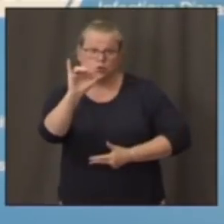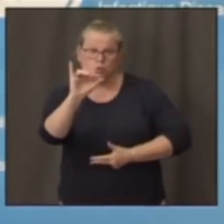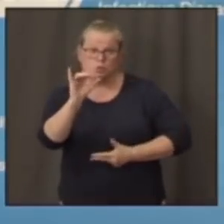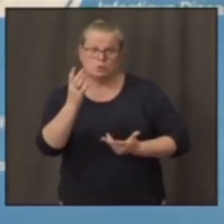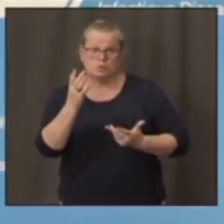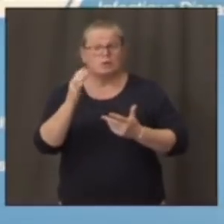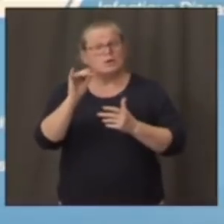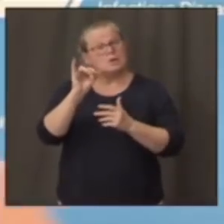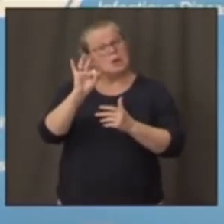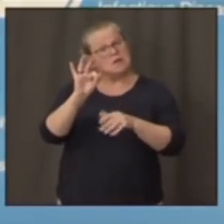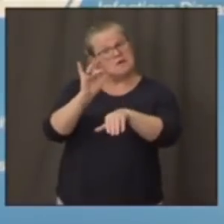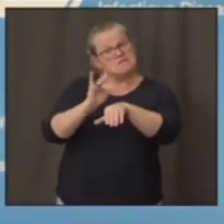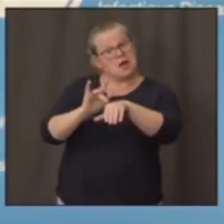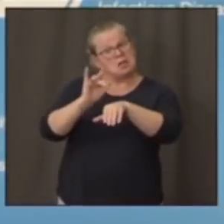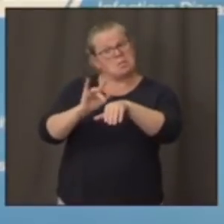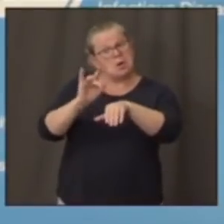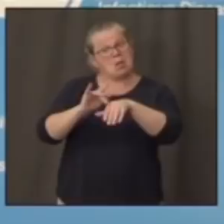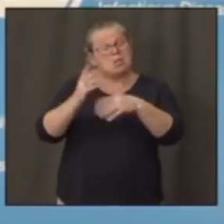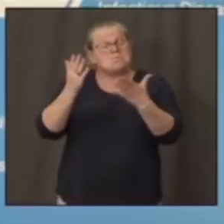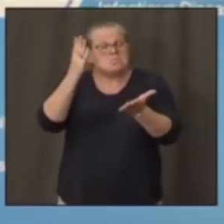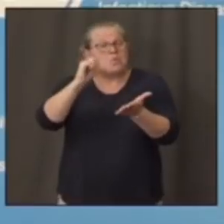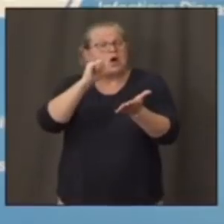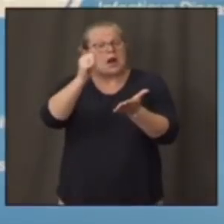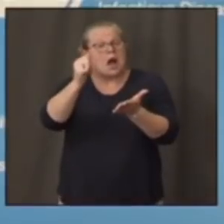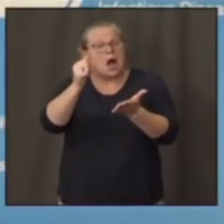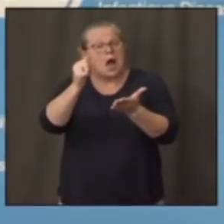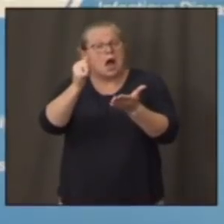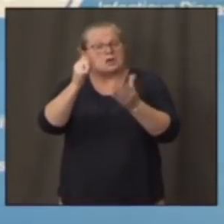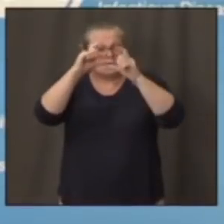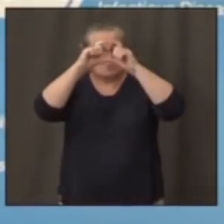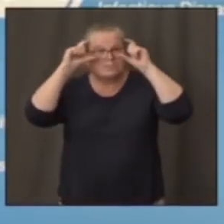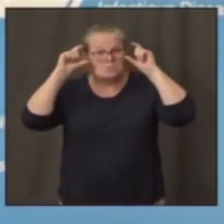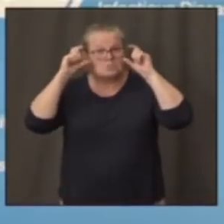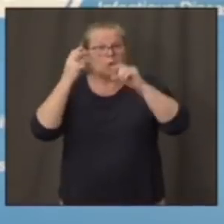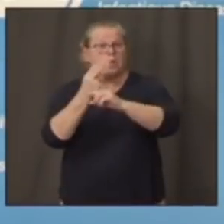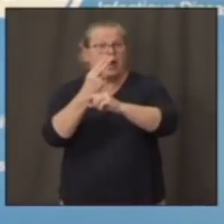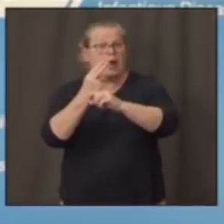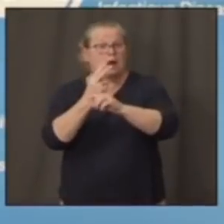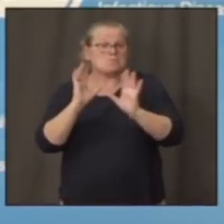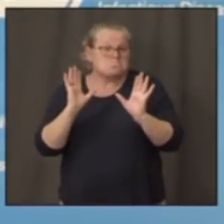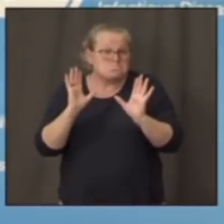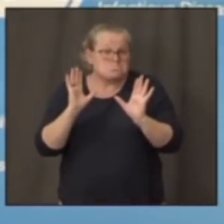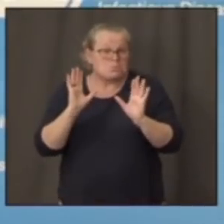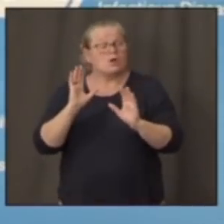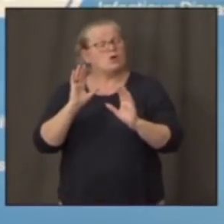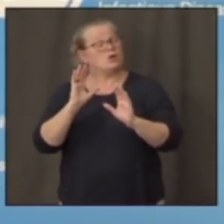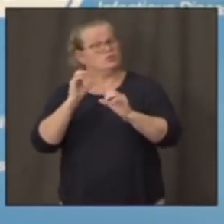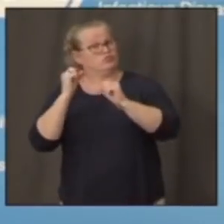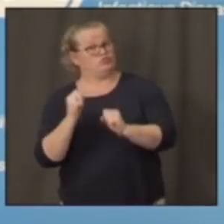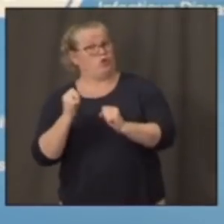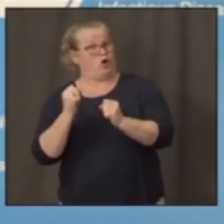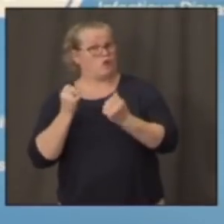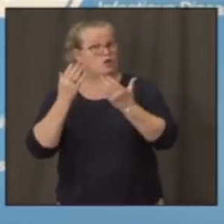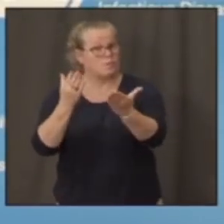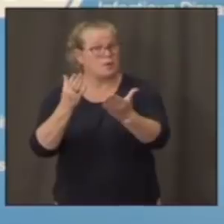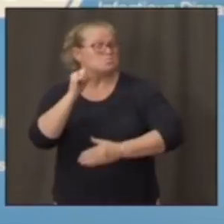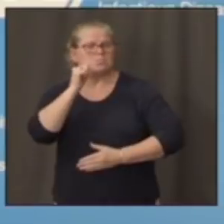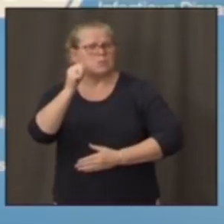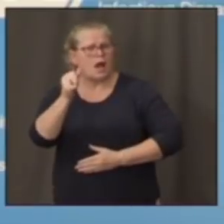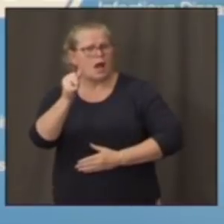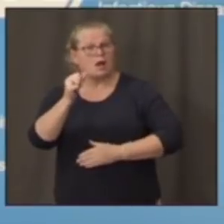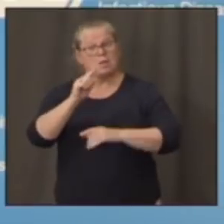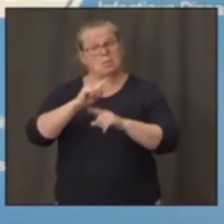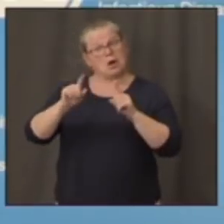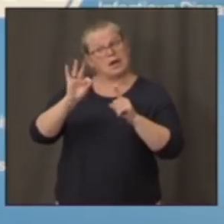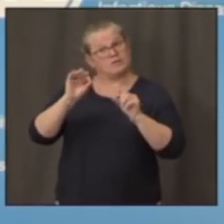it to wear some sort of covering. It isn't the firm recommendation, but when you think about it, if you have the opportunity to